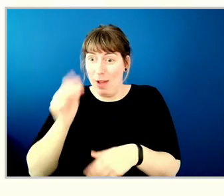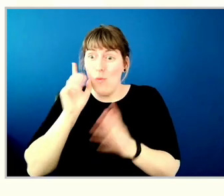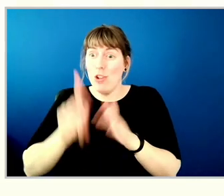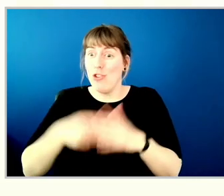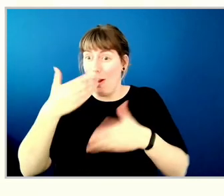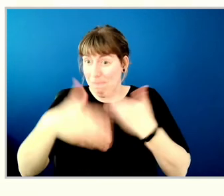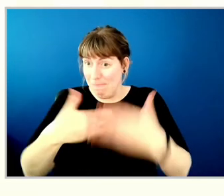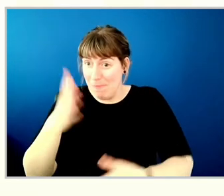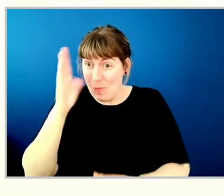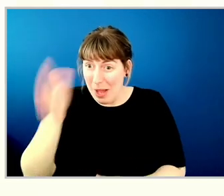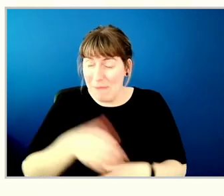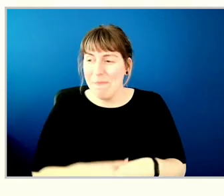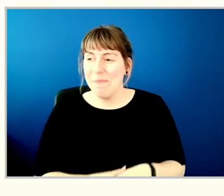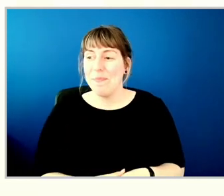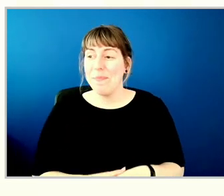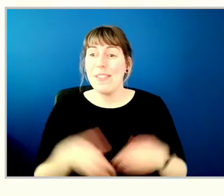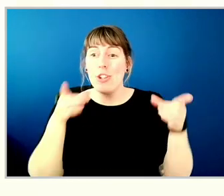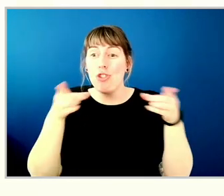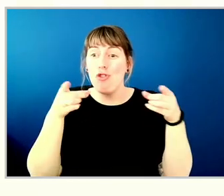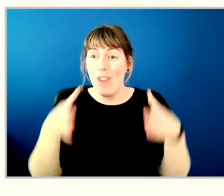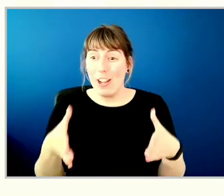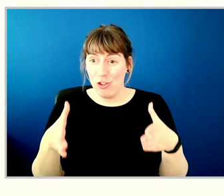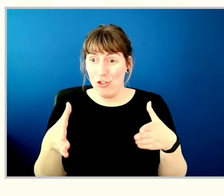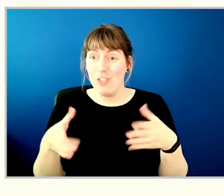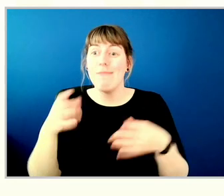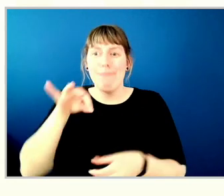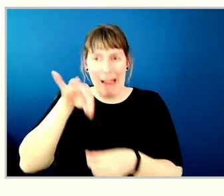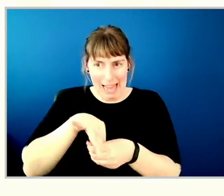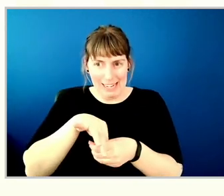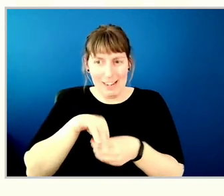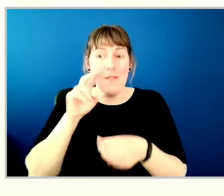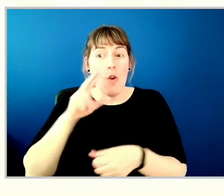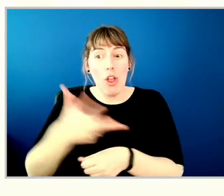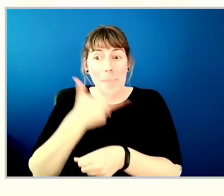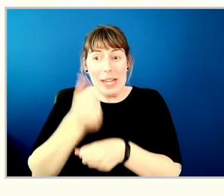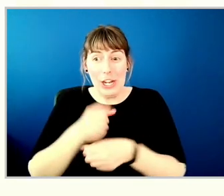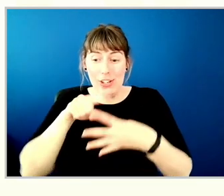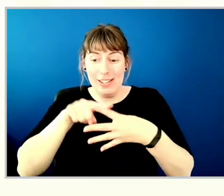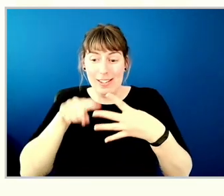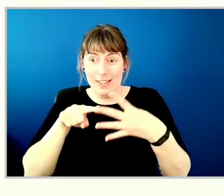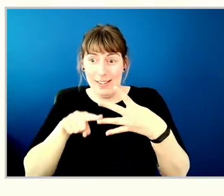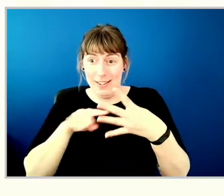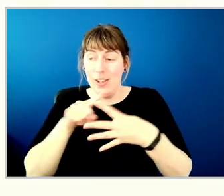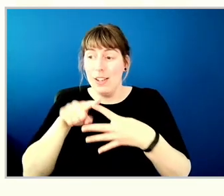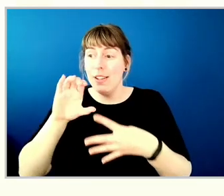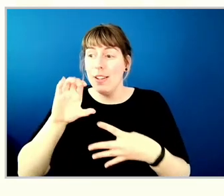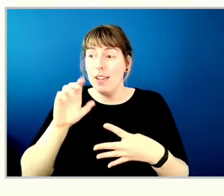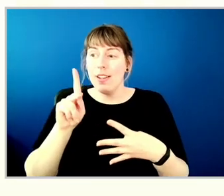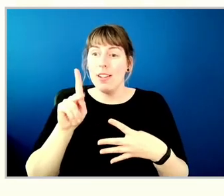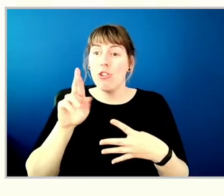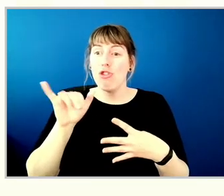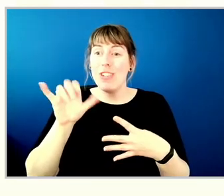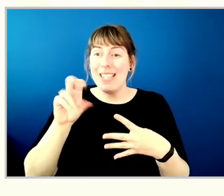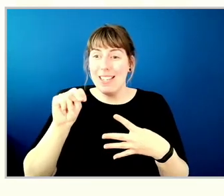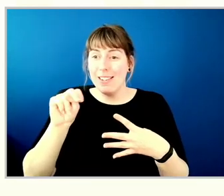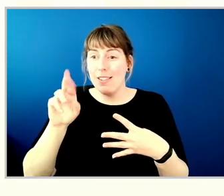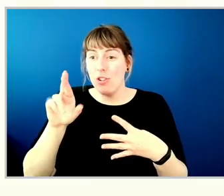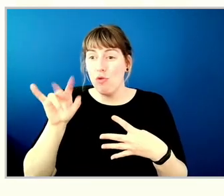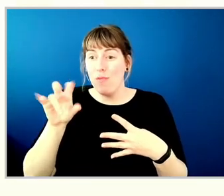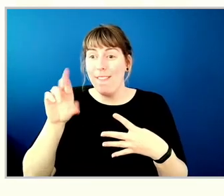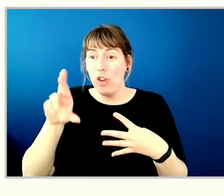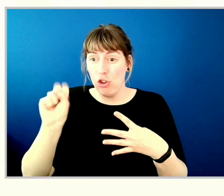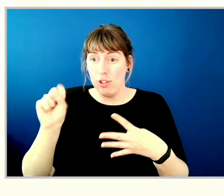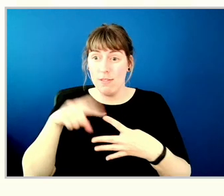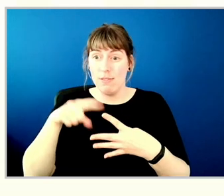The following directors have been elected to serve a three-year term. Kristen Rivers, who received